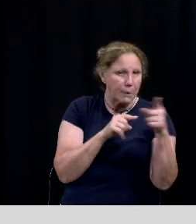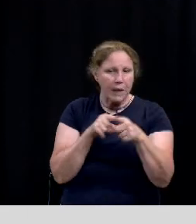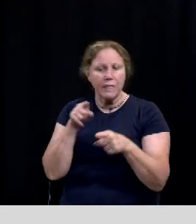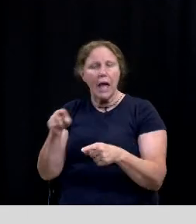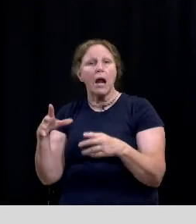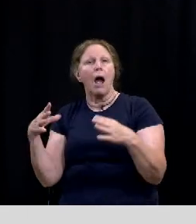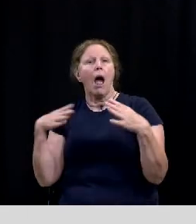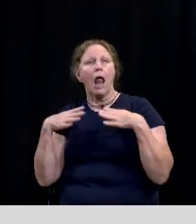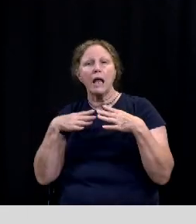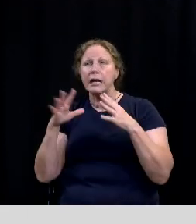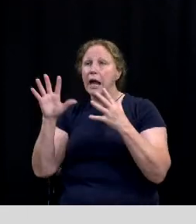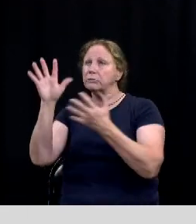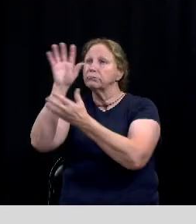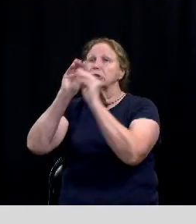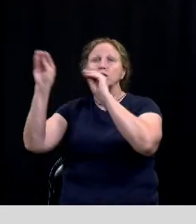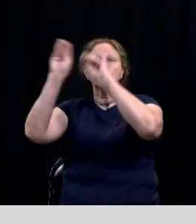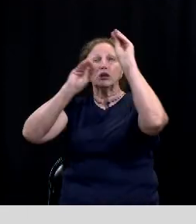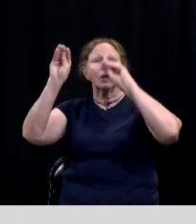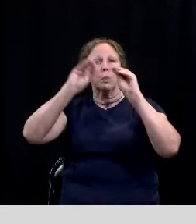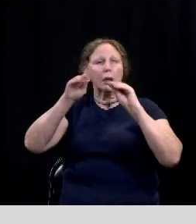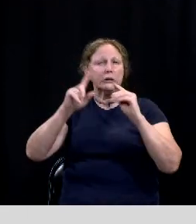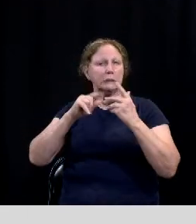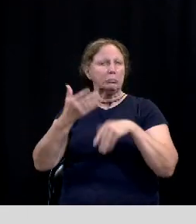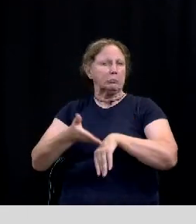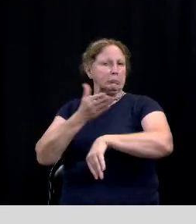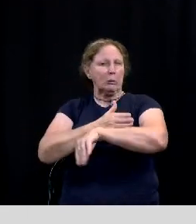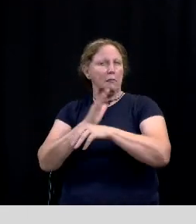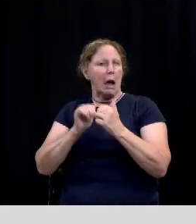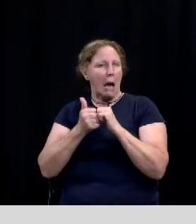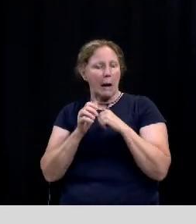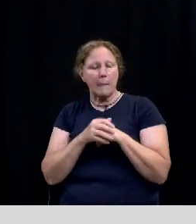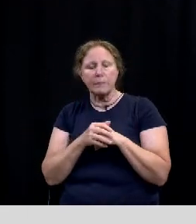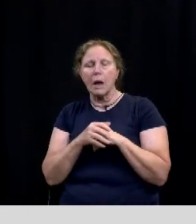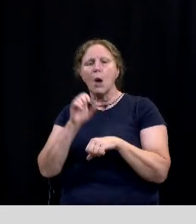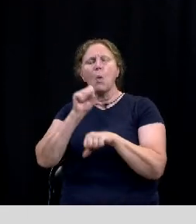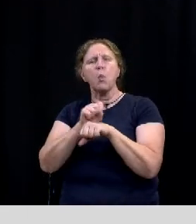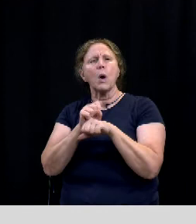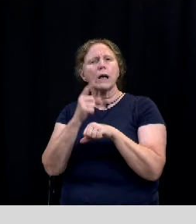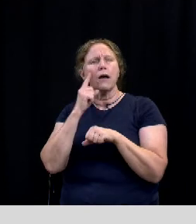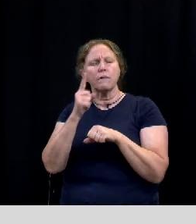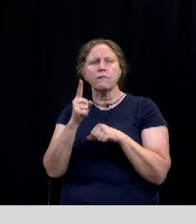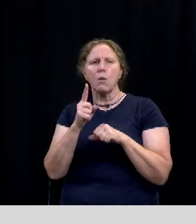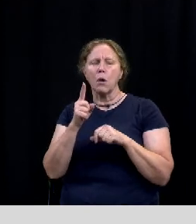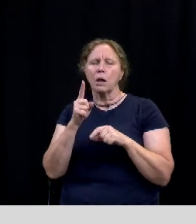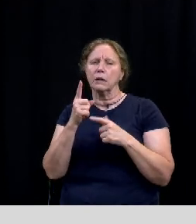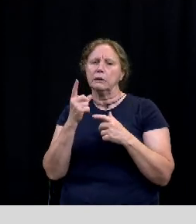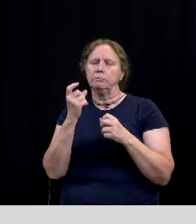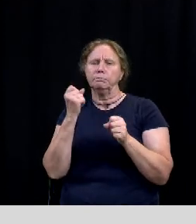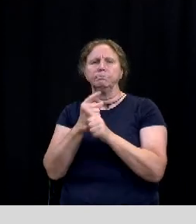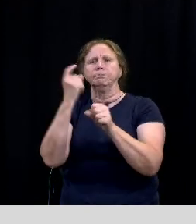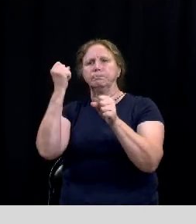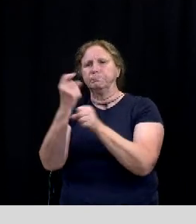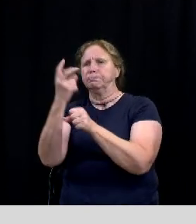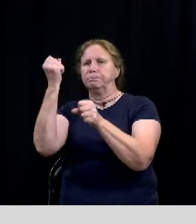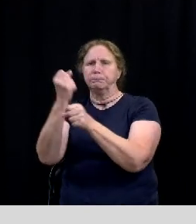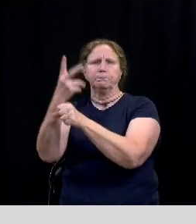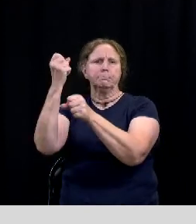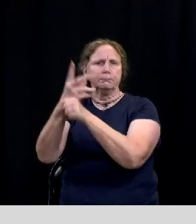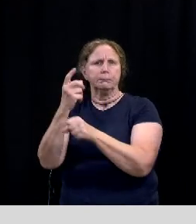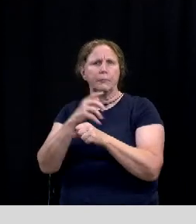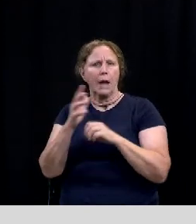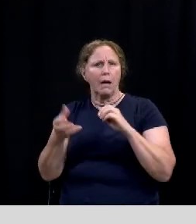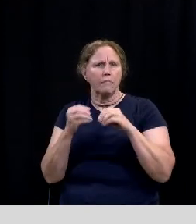decor in downtown the idea being to to work towards a multi-year uh engagement with a firm